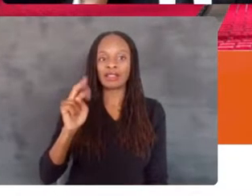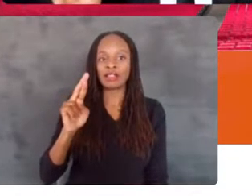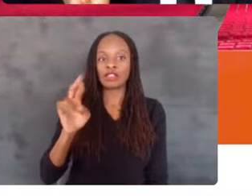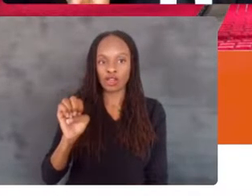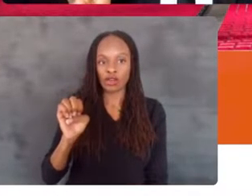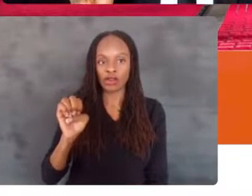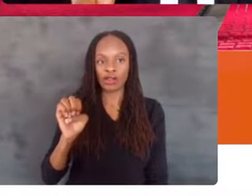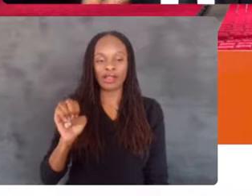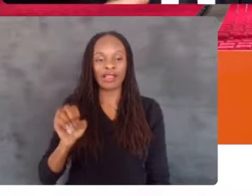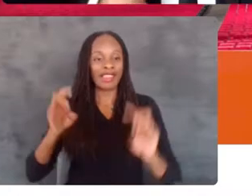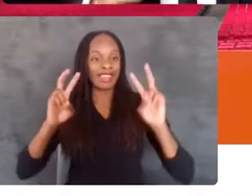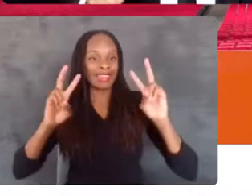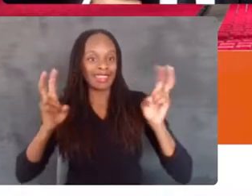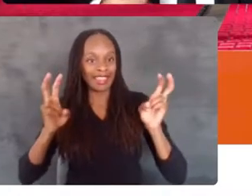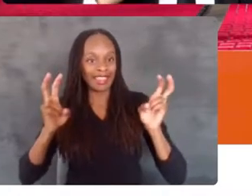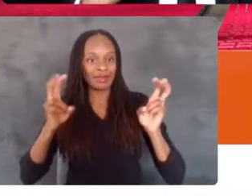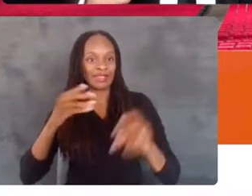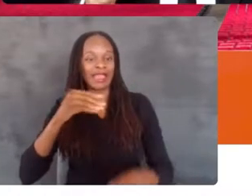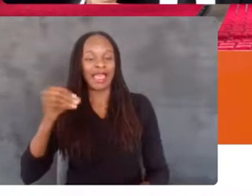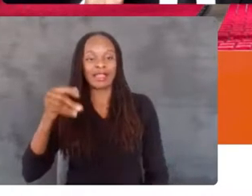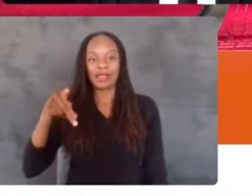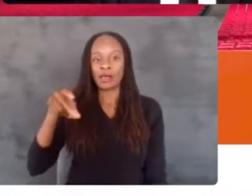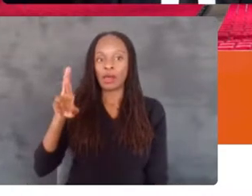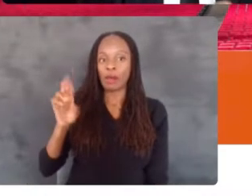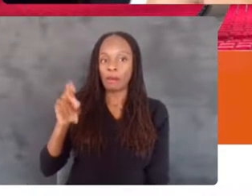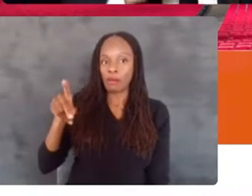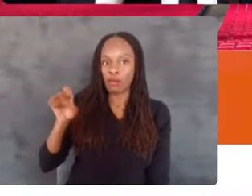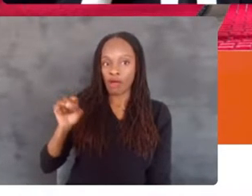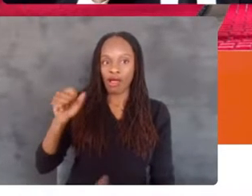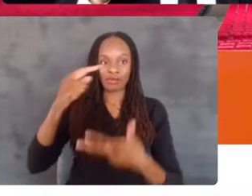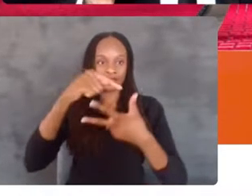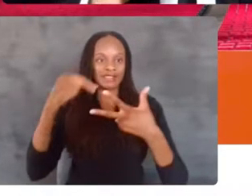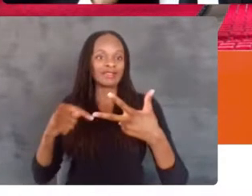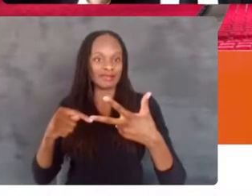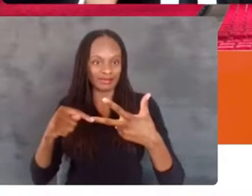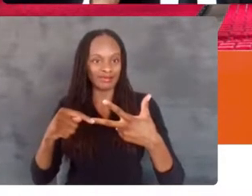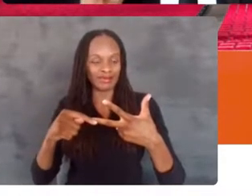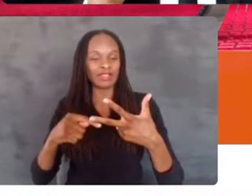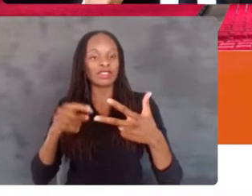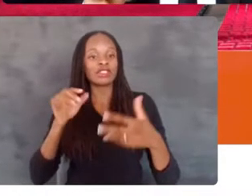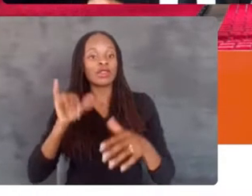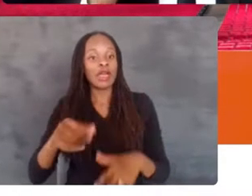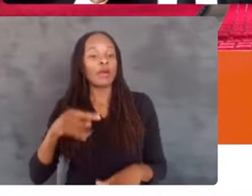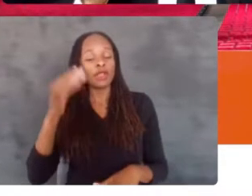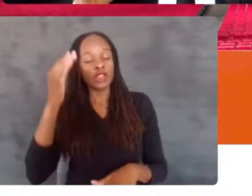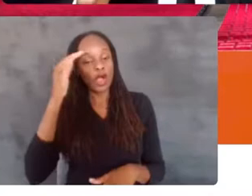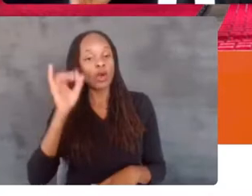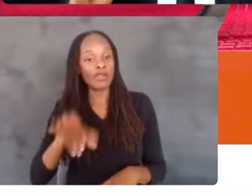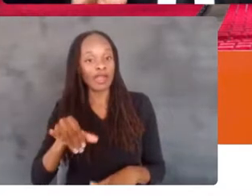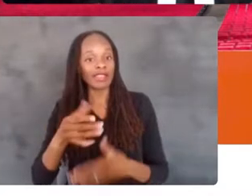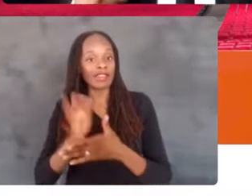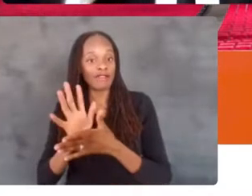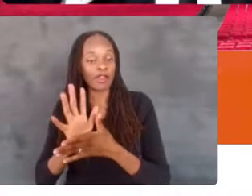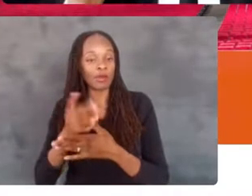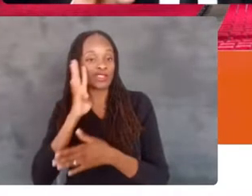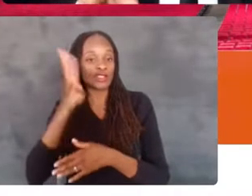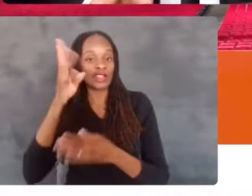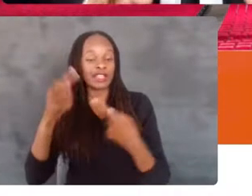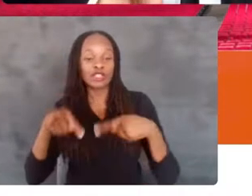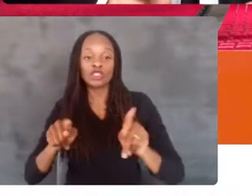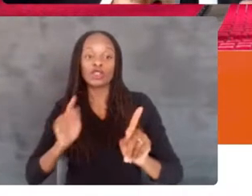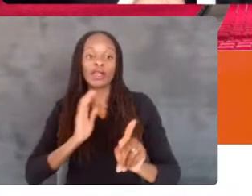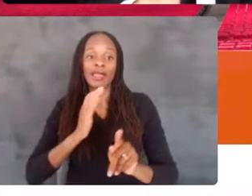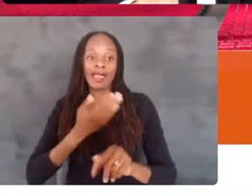included in the film so that we know that these films were created during our film challenge dates. And I have to say that right now because we have a lot of